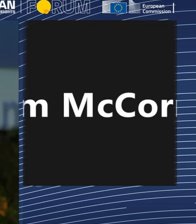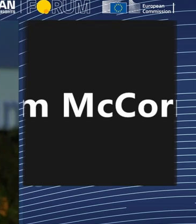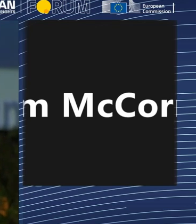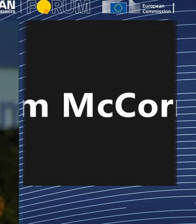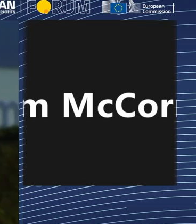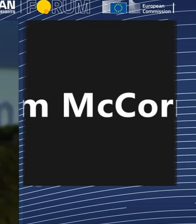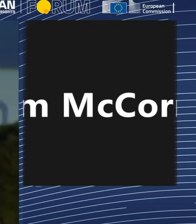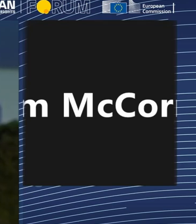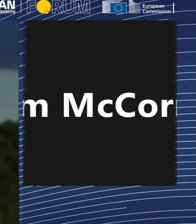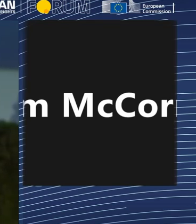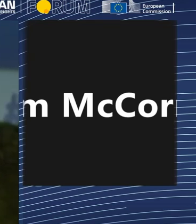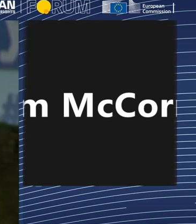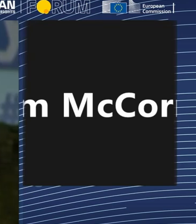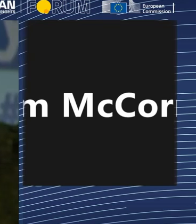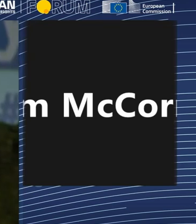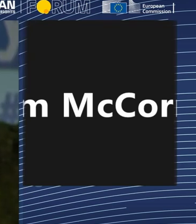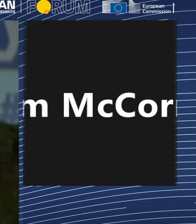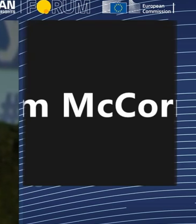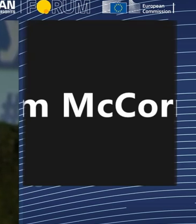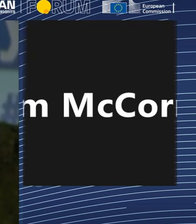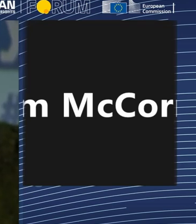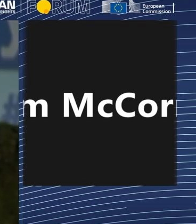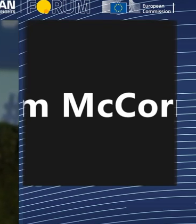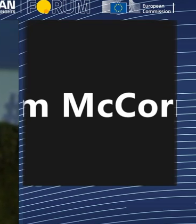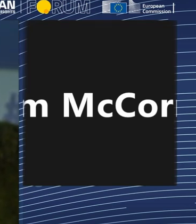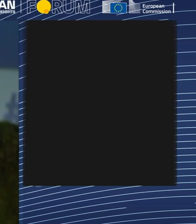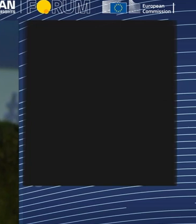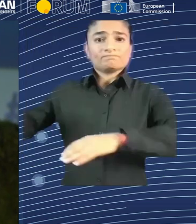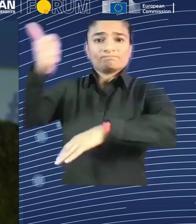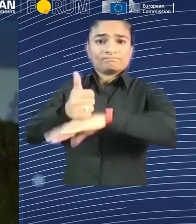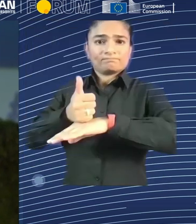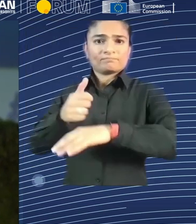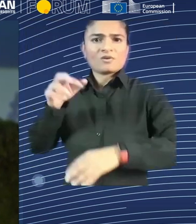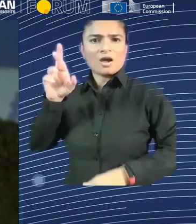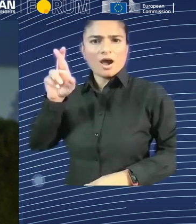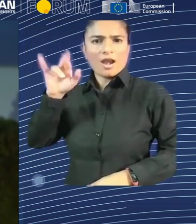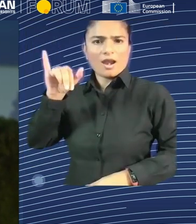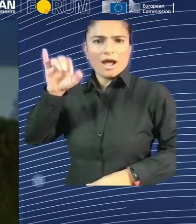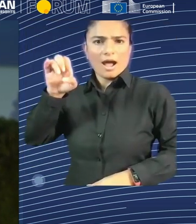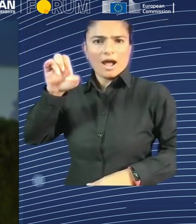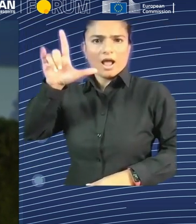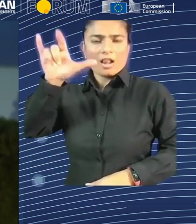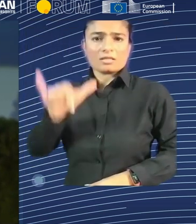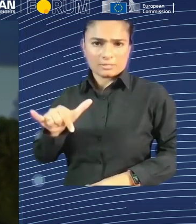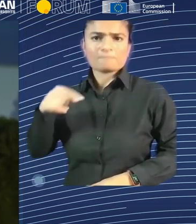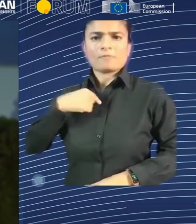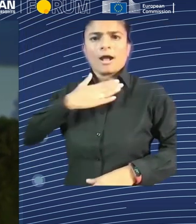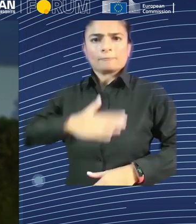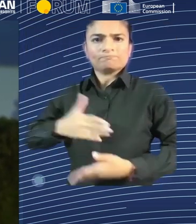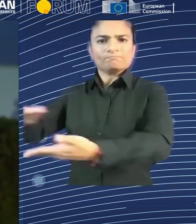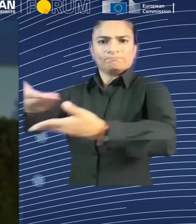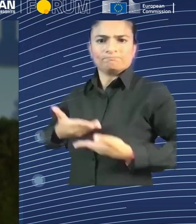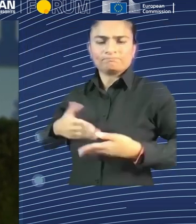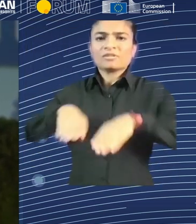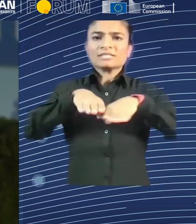now, I would like to invite on stage Dragos Pislaro, member of the European Parliament and chair of the Committee on Employment and Social Affairs